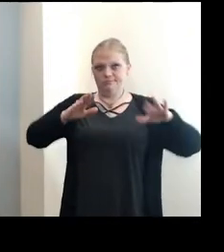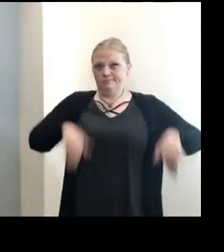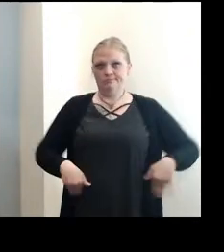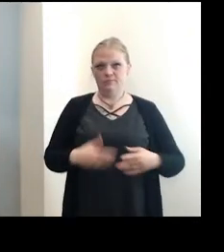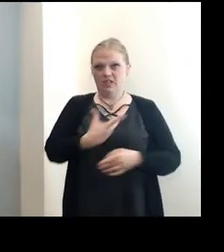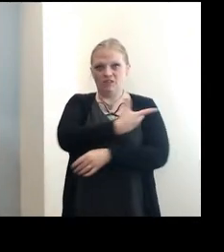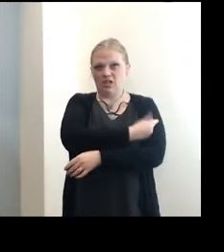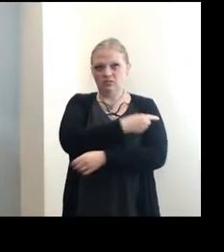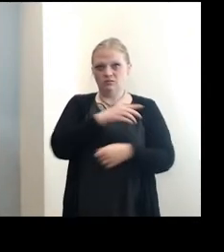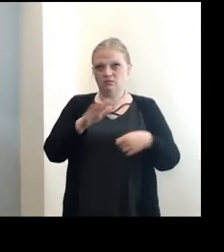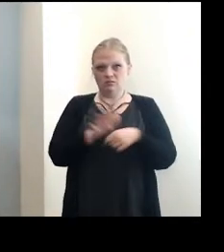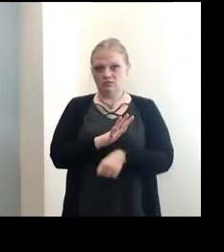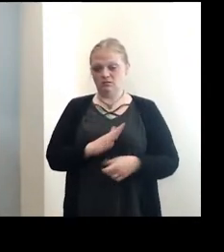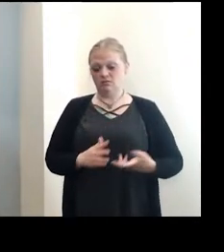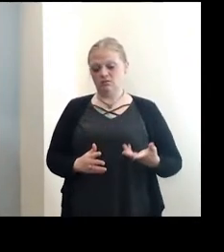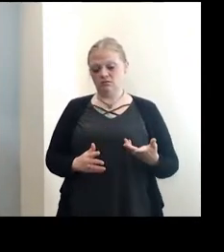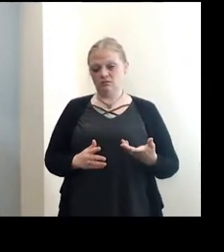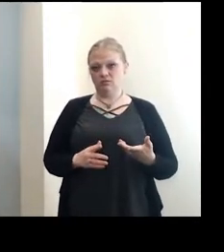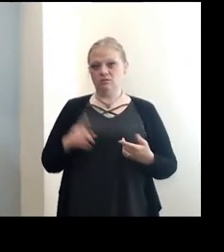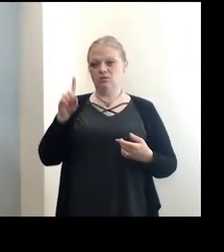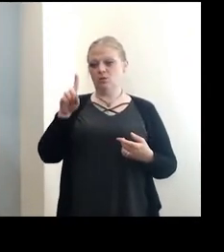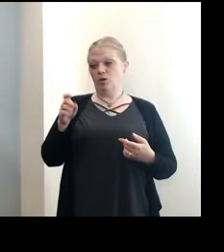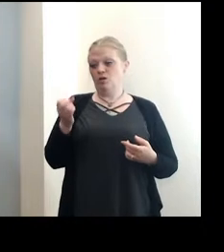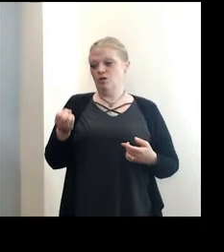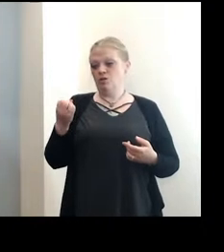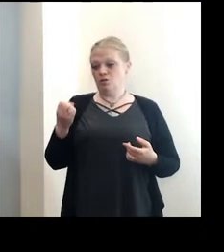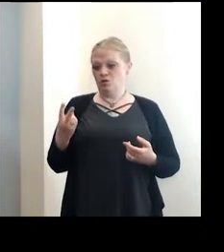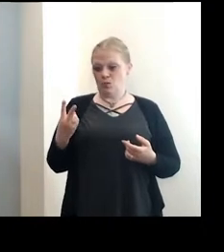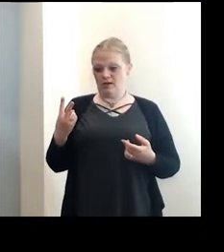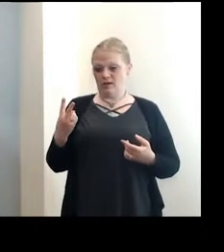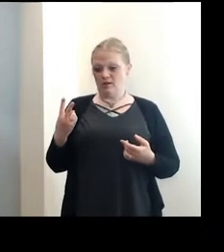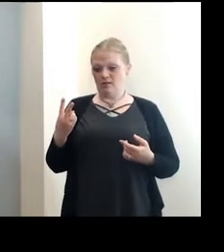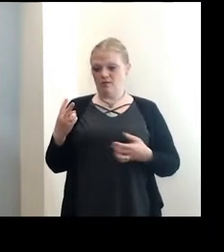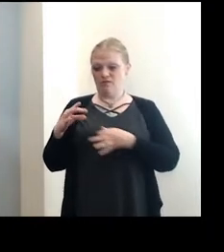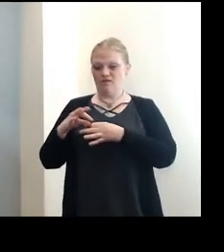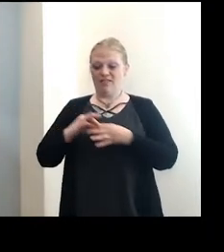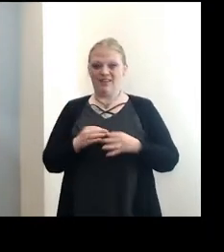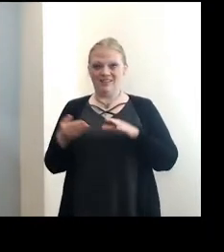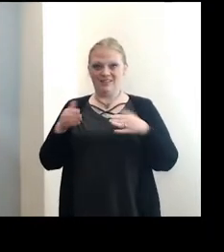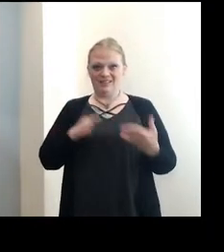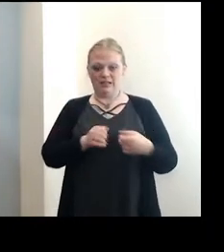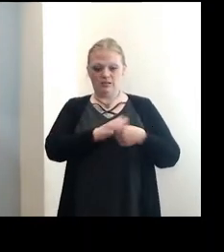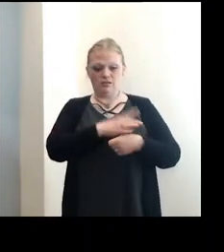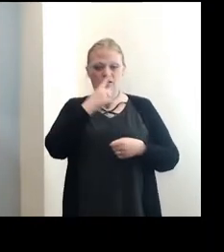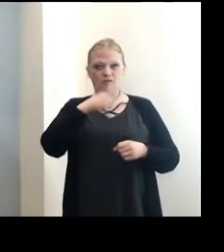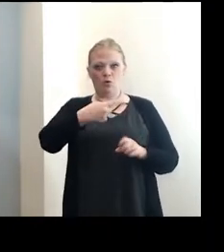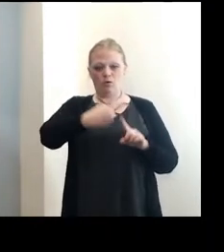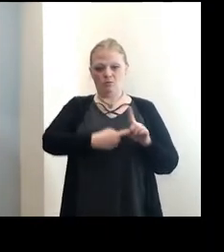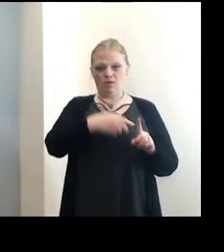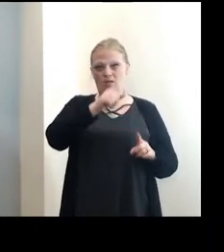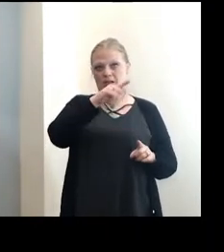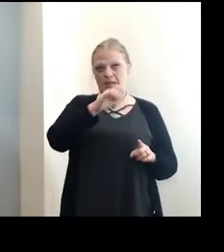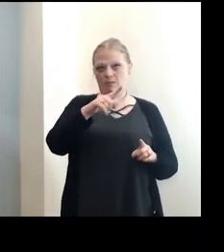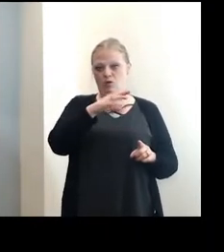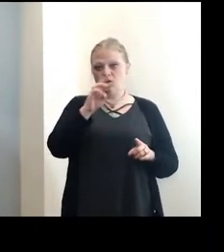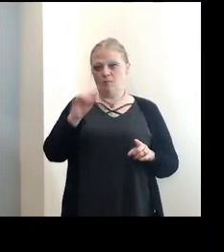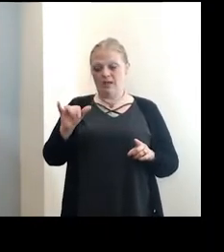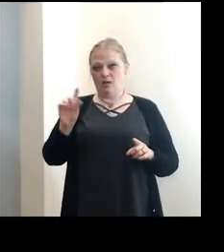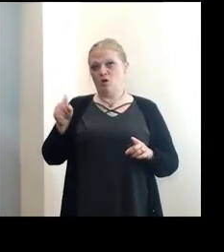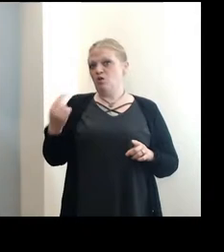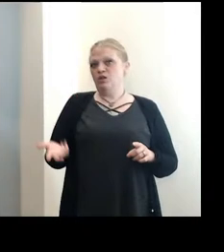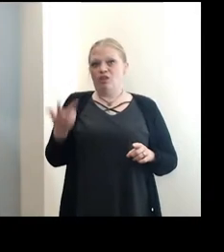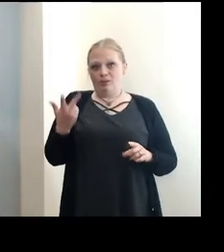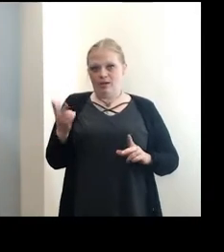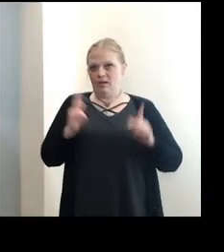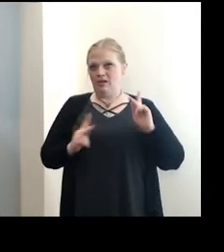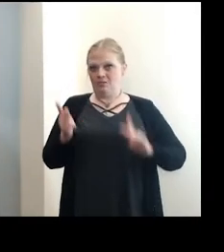vaccinated. Of the 112 COVID-19 associated deaths in the month of April and May, only three people were